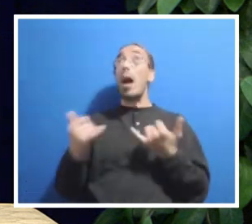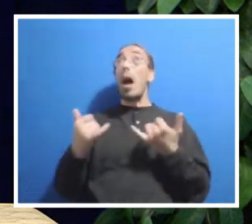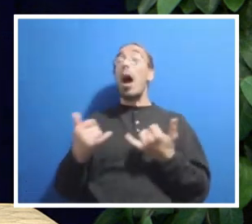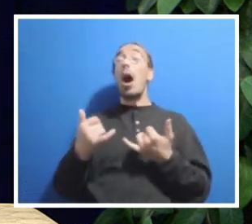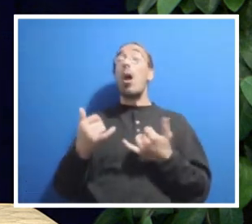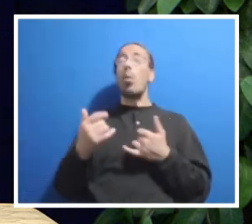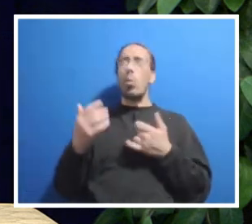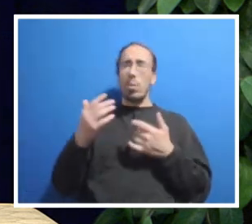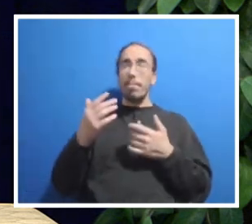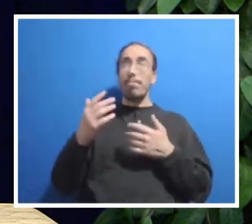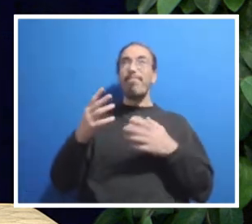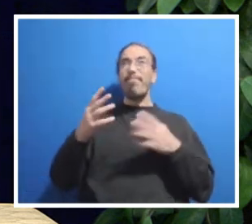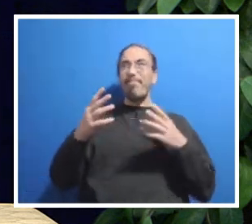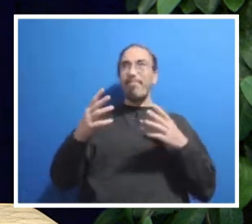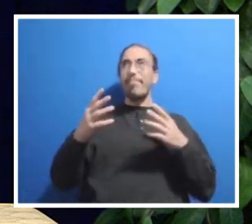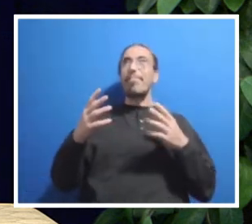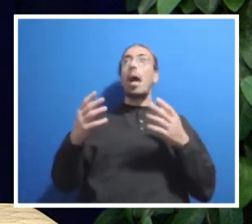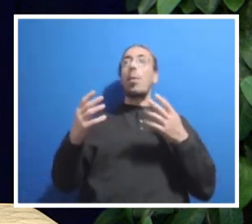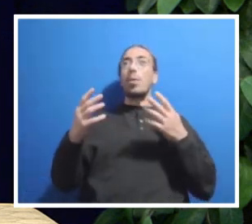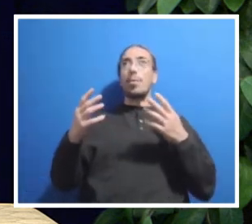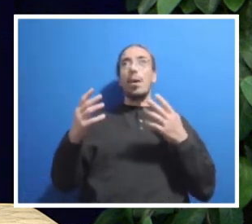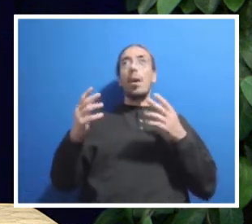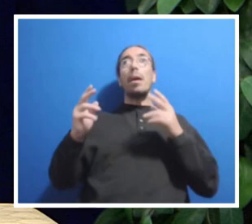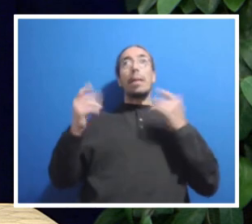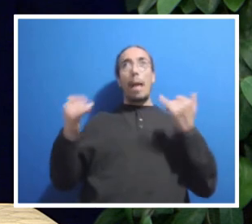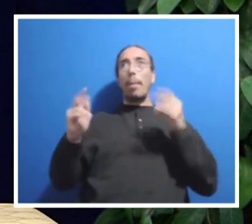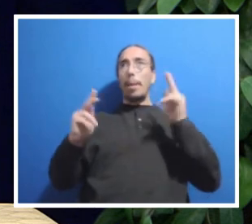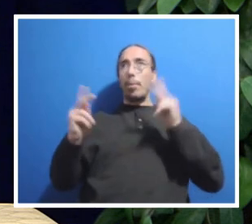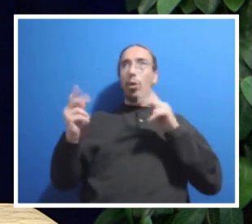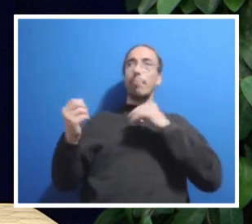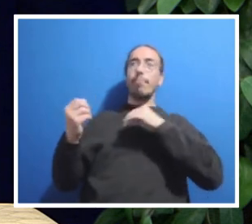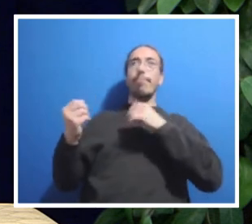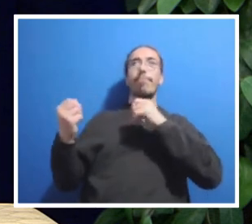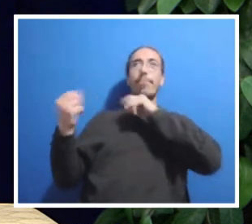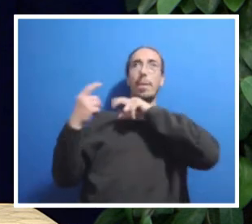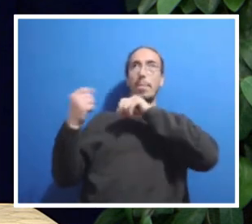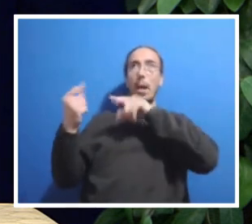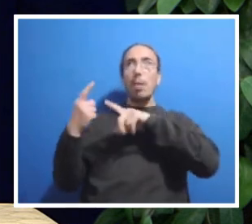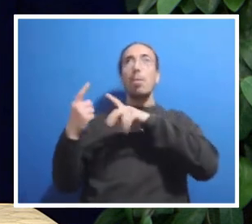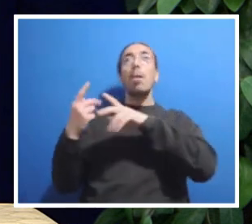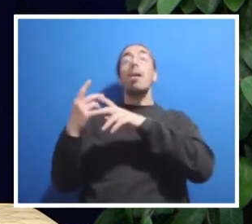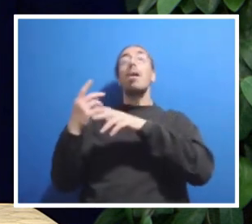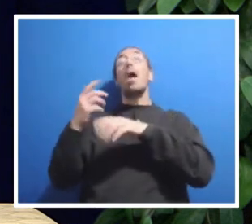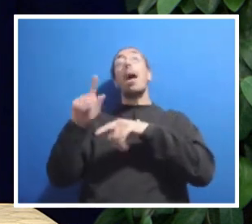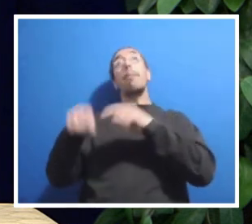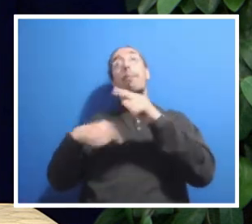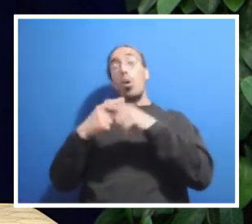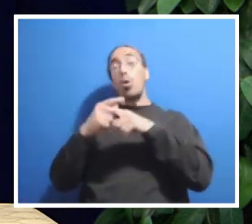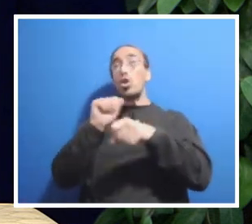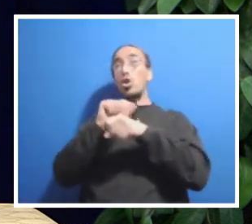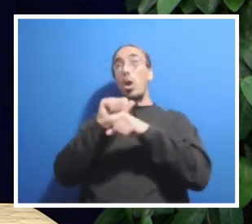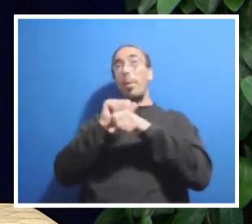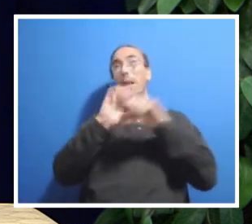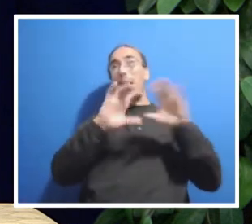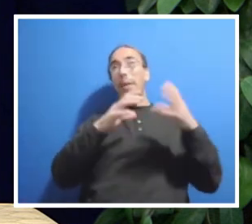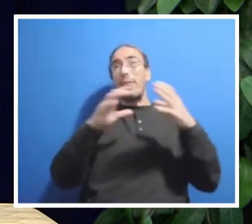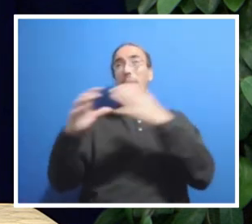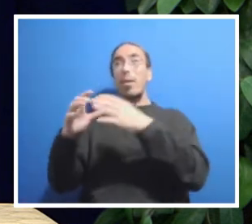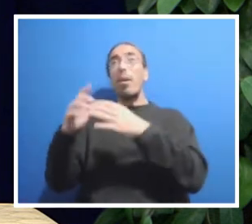the feedback from that review, and so we're taking that information and finalizing the job classification part of the program.